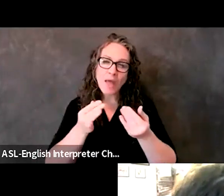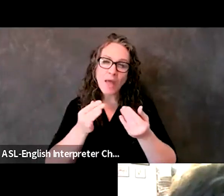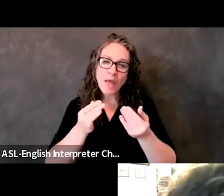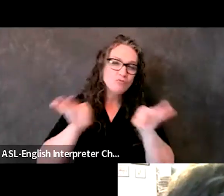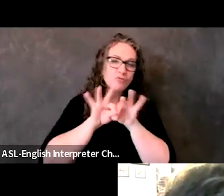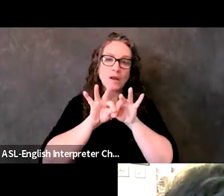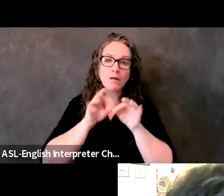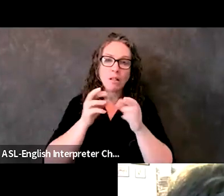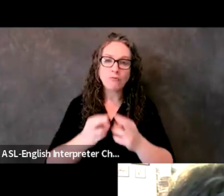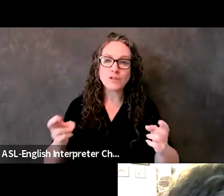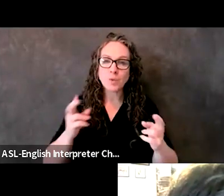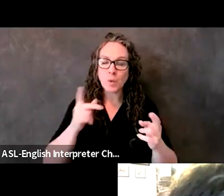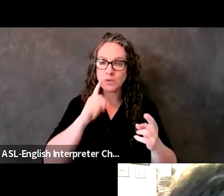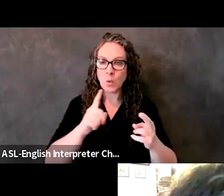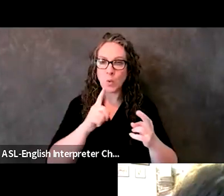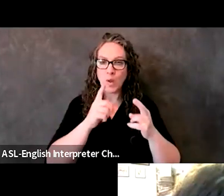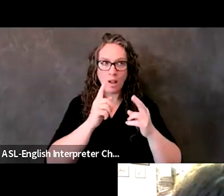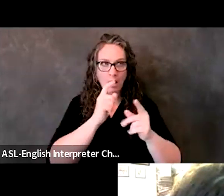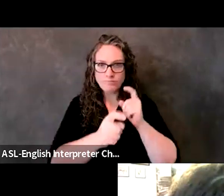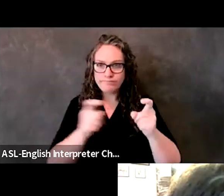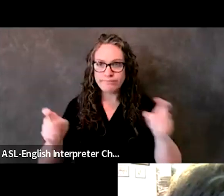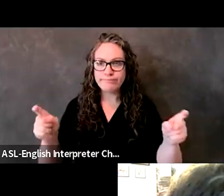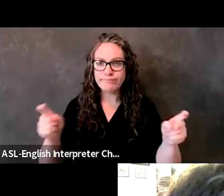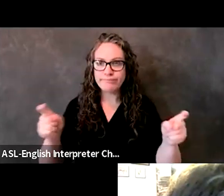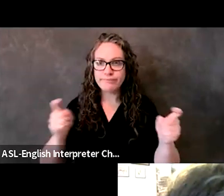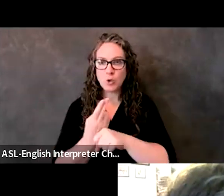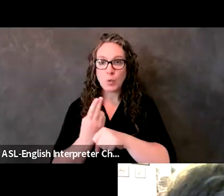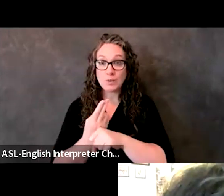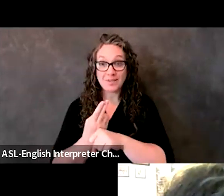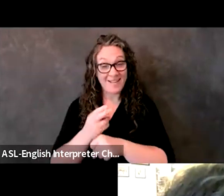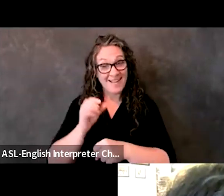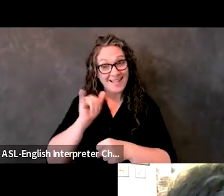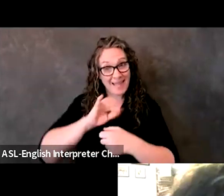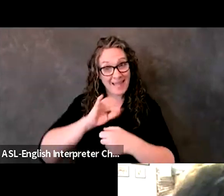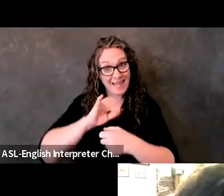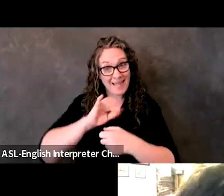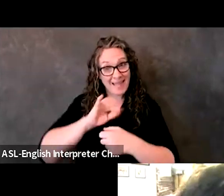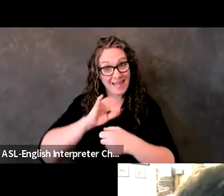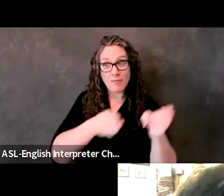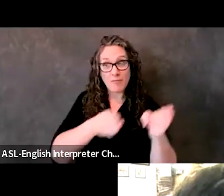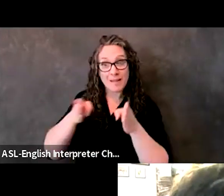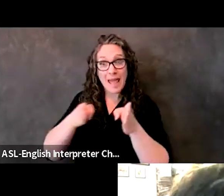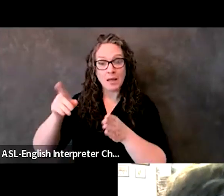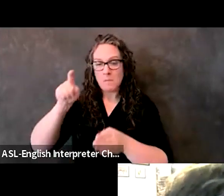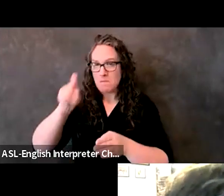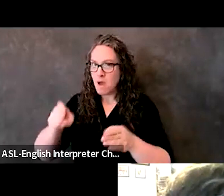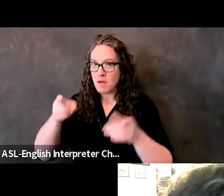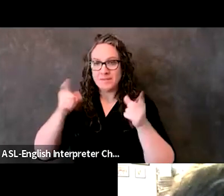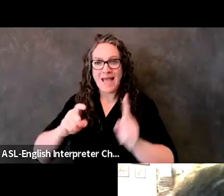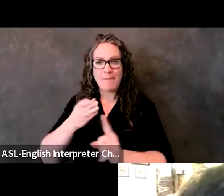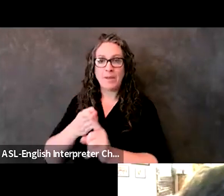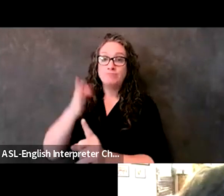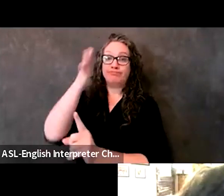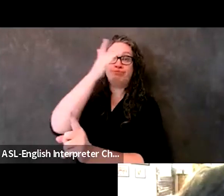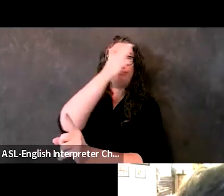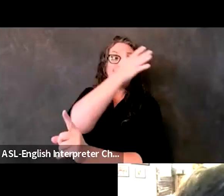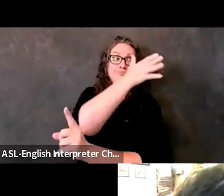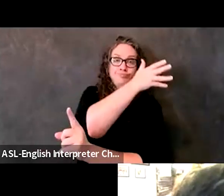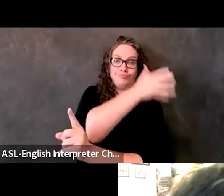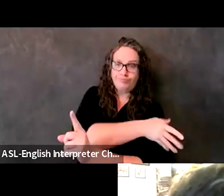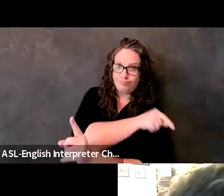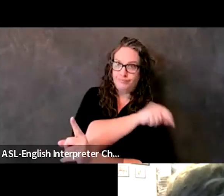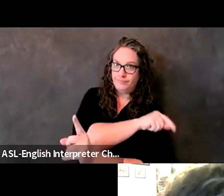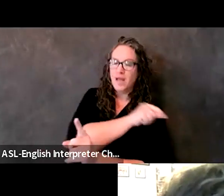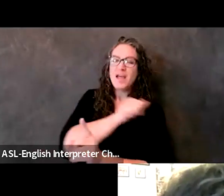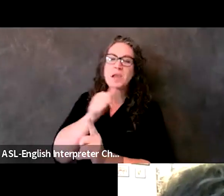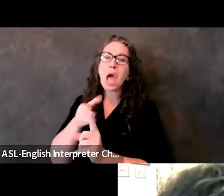Okay. And I mean, that's a planning that needs to happen early on. Um, we've had success with paratransit. Uh, we have